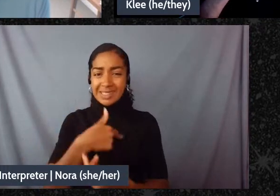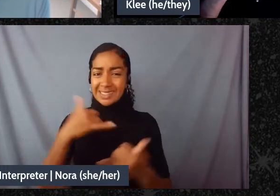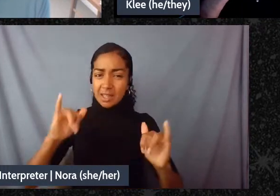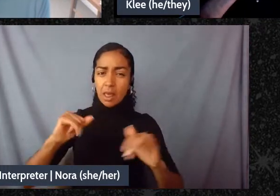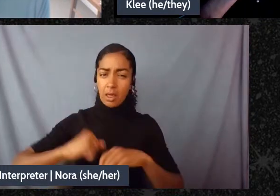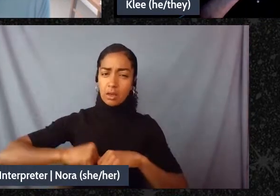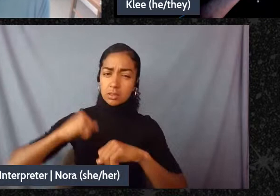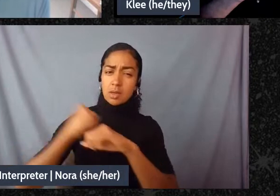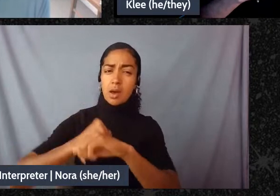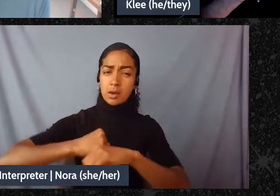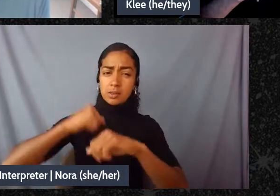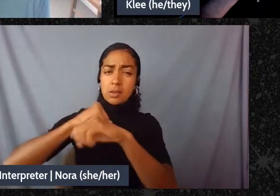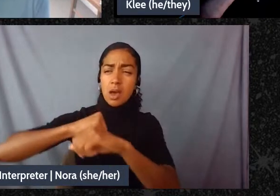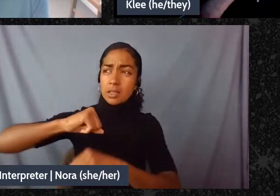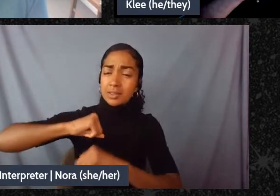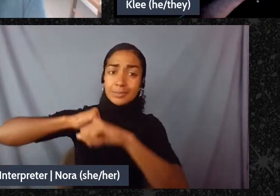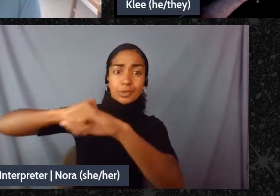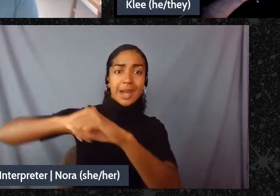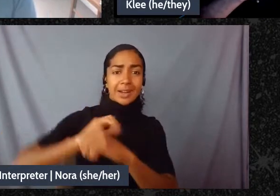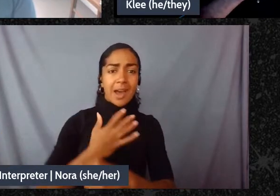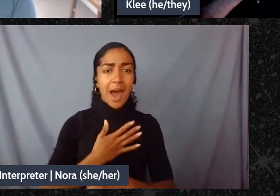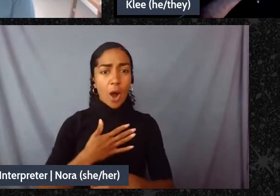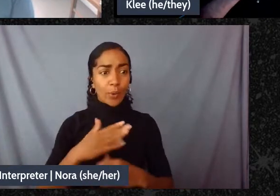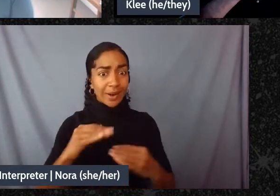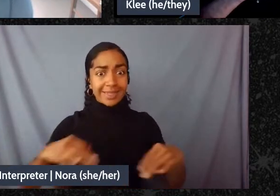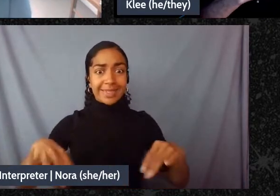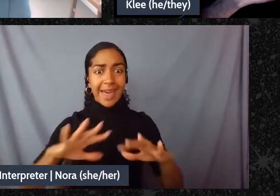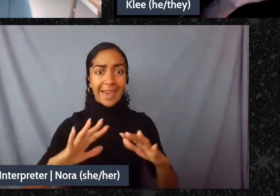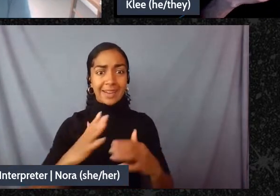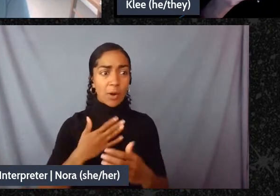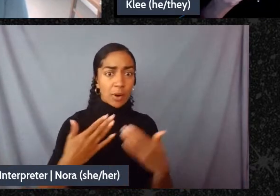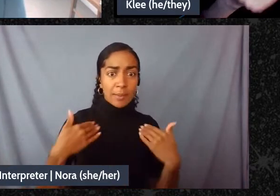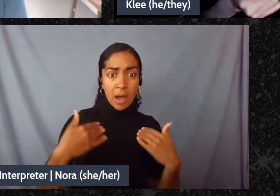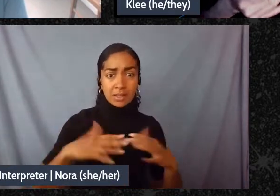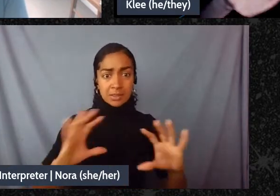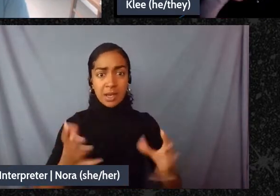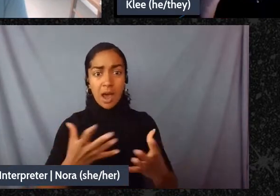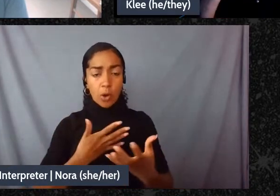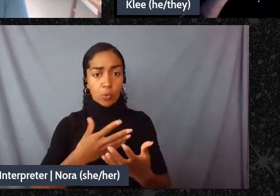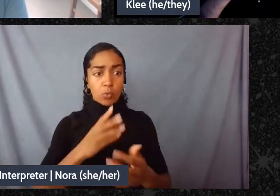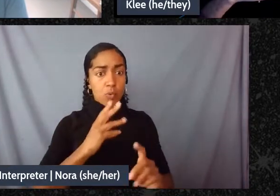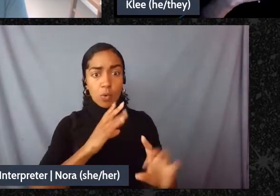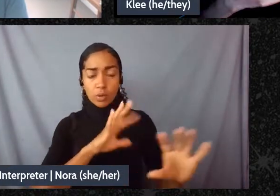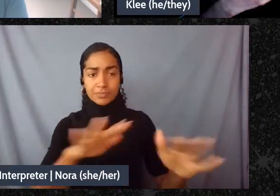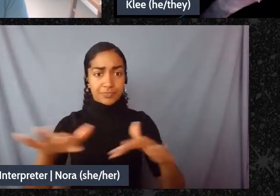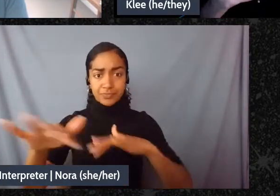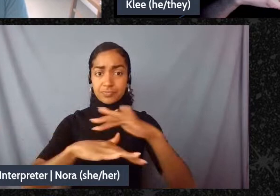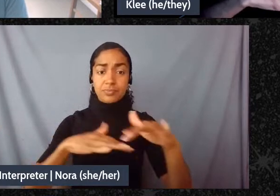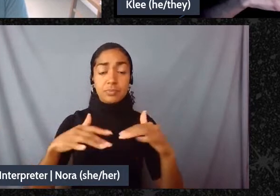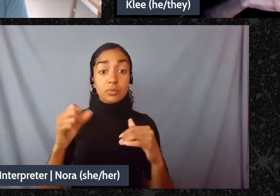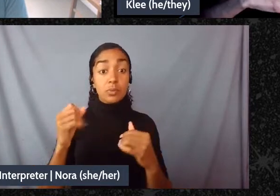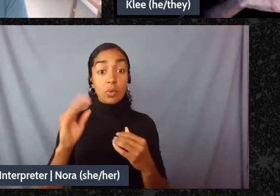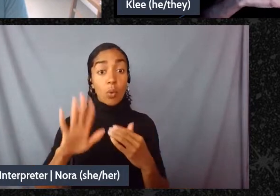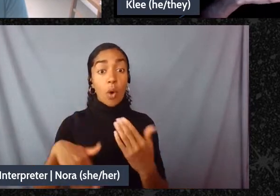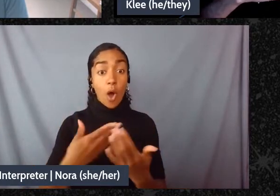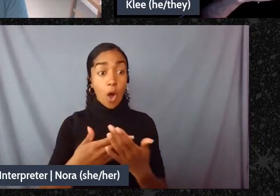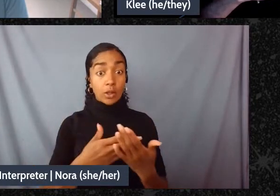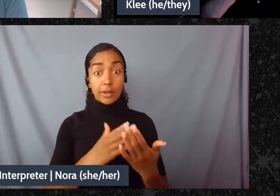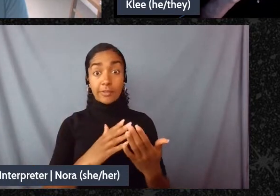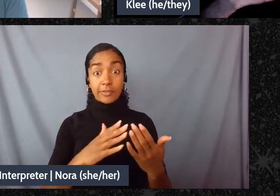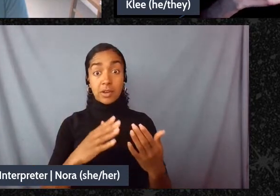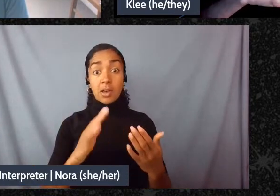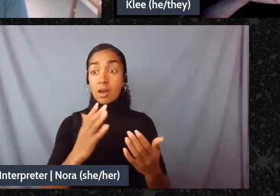And this is important to connect because indigenous existence is deeply connected to the well-being of our sacred lands.